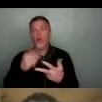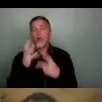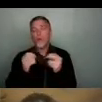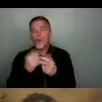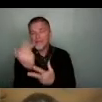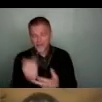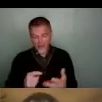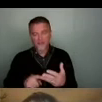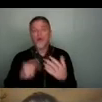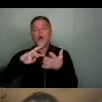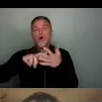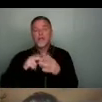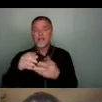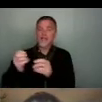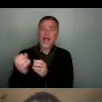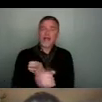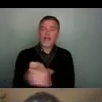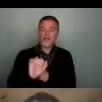organisations allocating staff time.